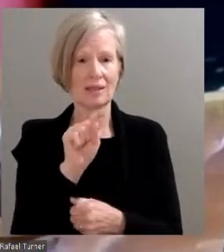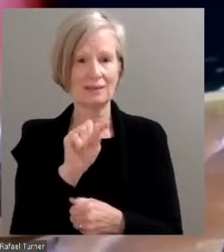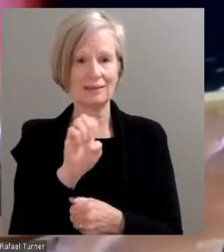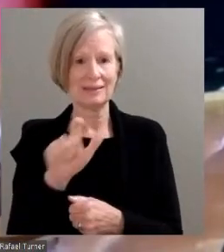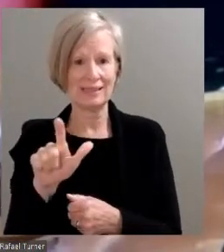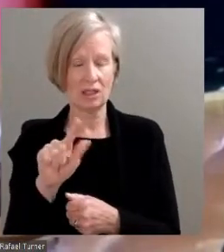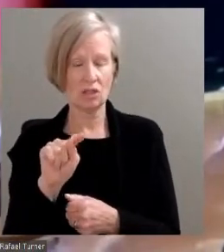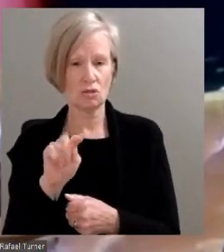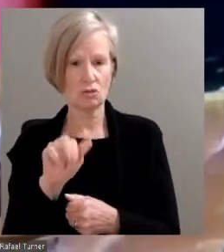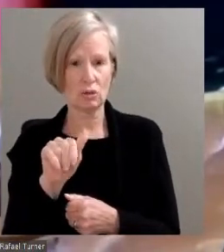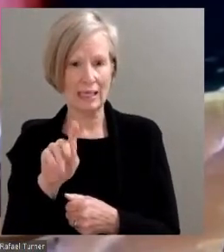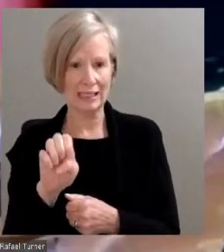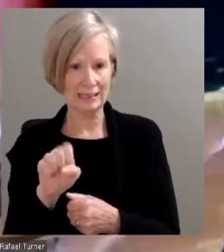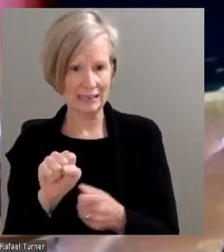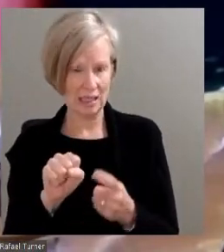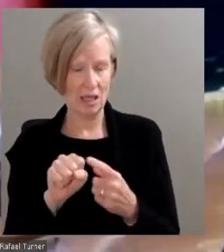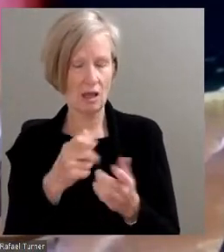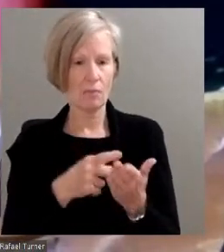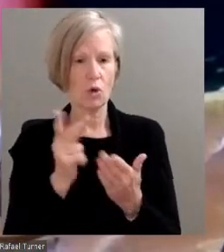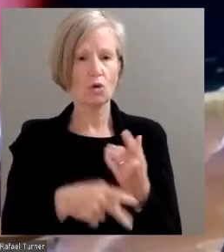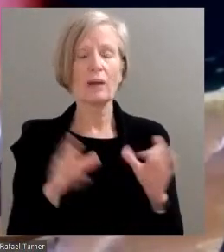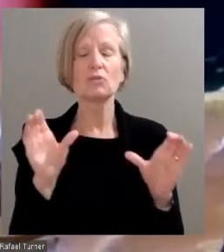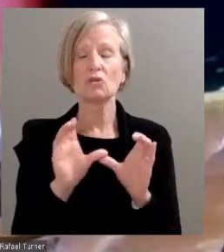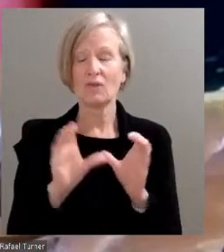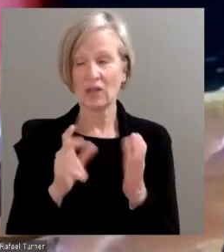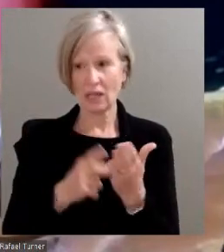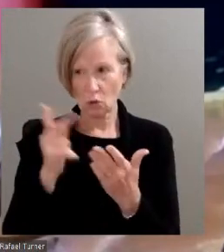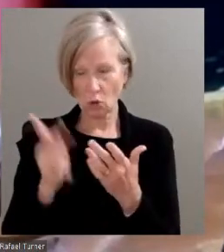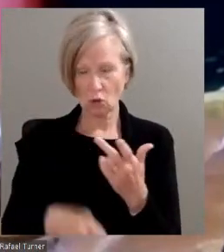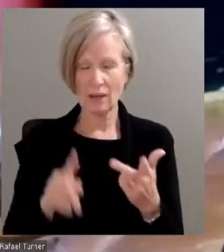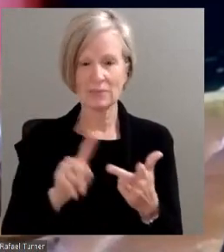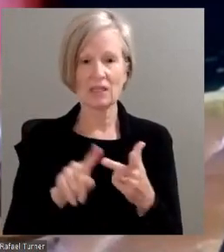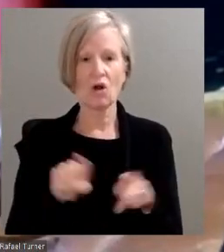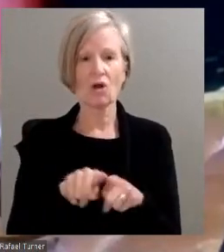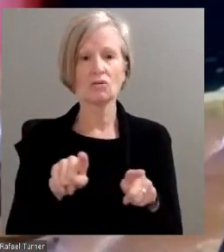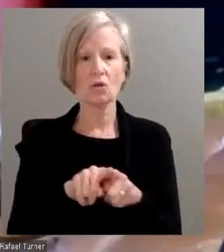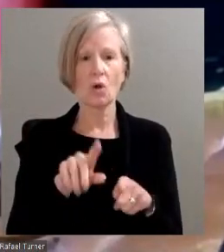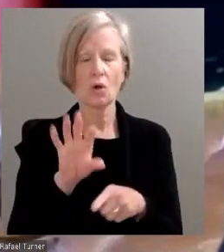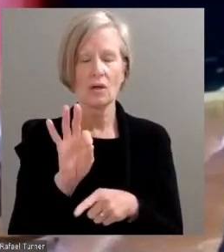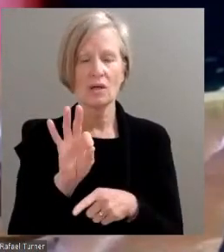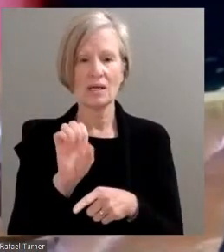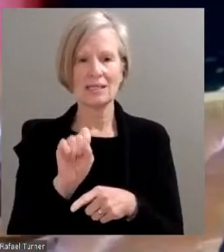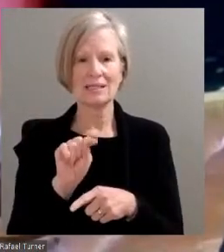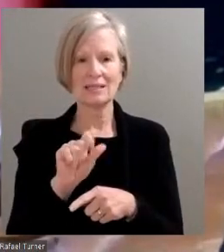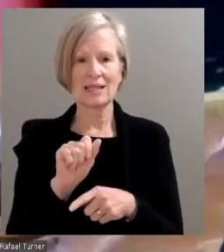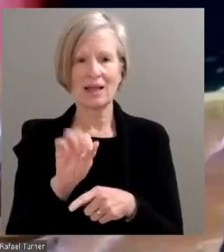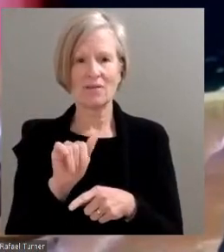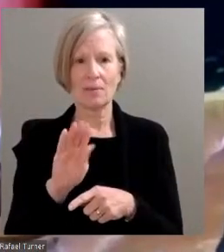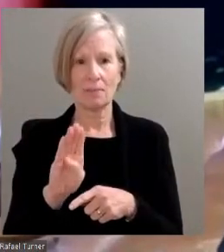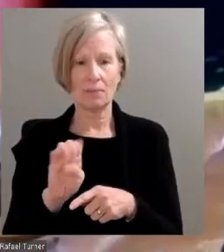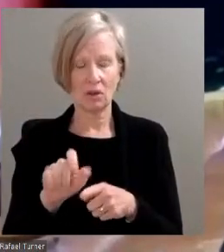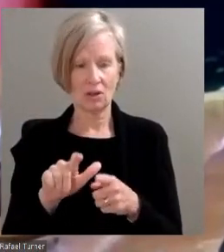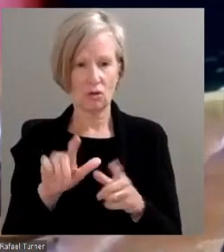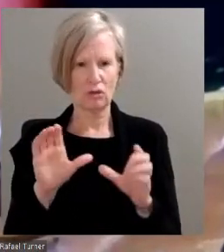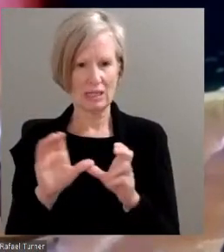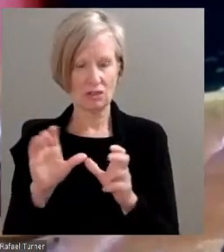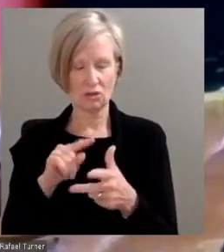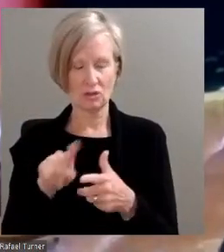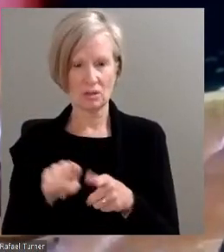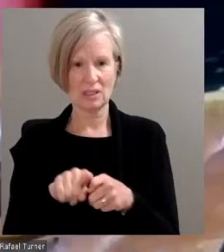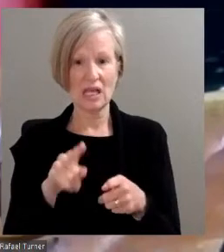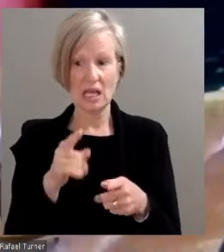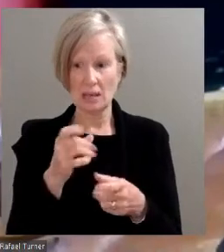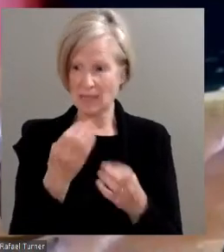I would support certificate programs and also stackable credentials. Many of our students come to our campus as heads of